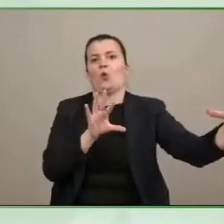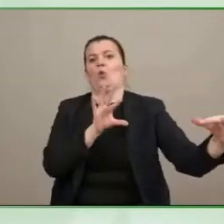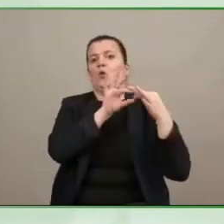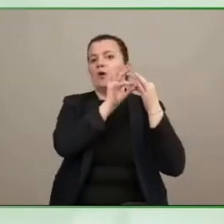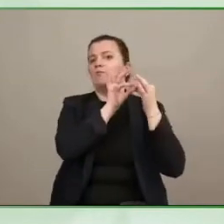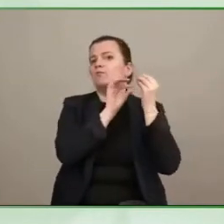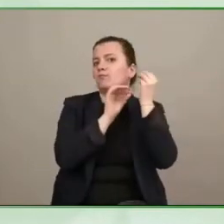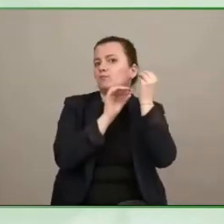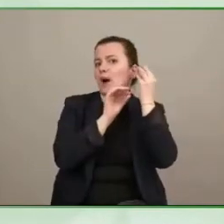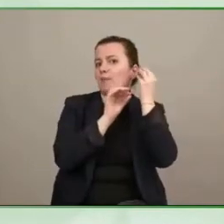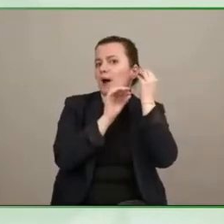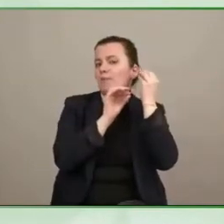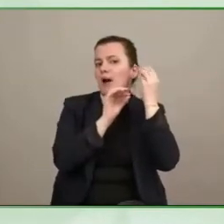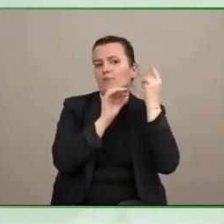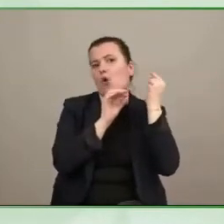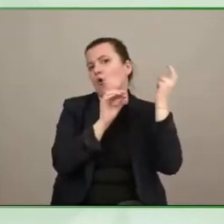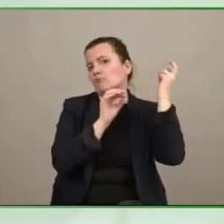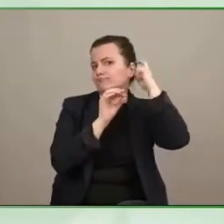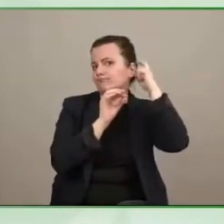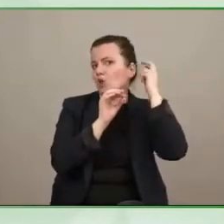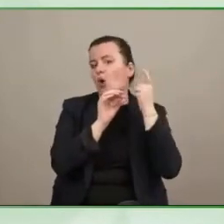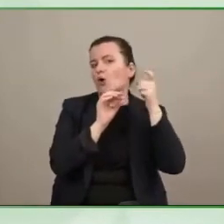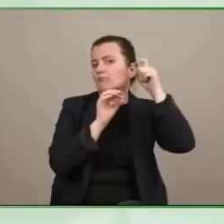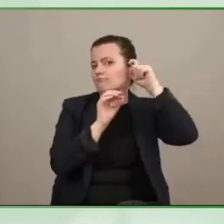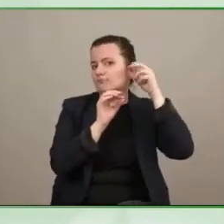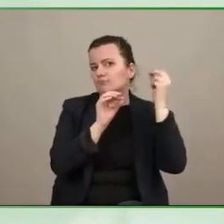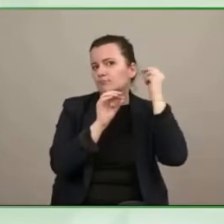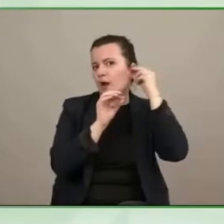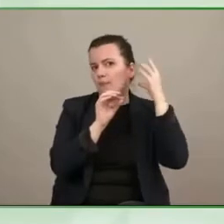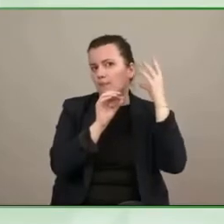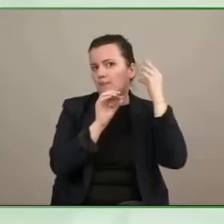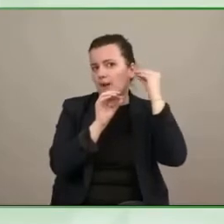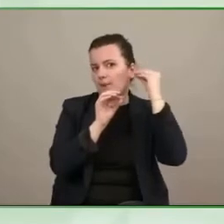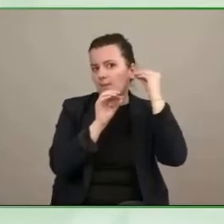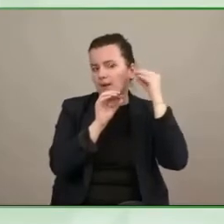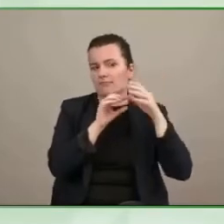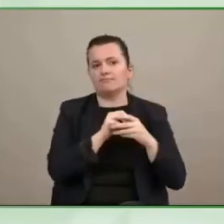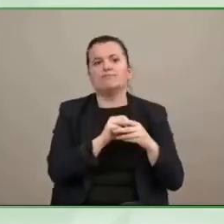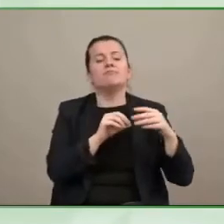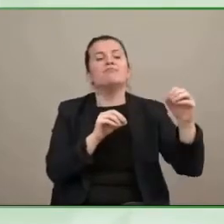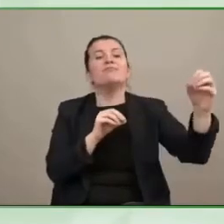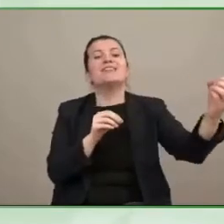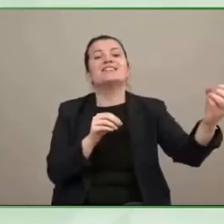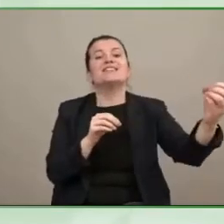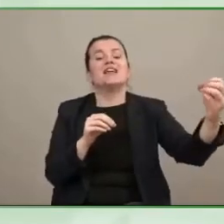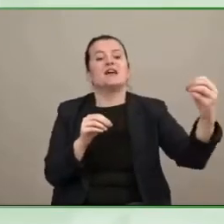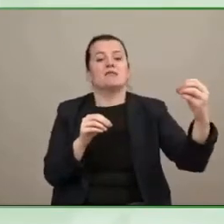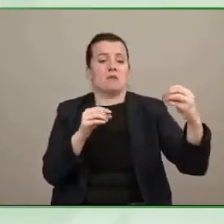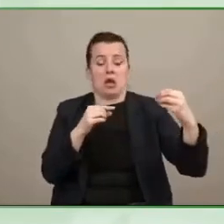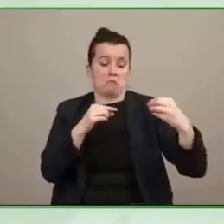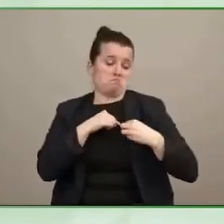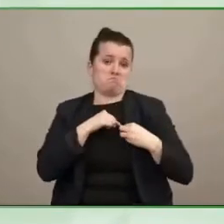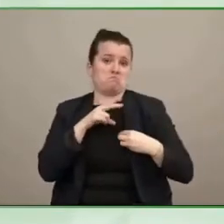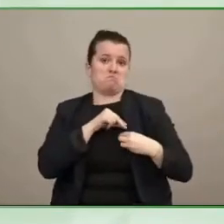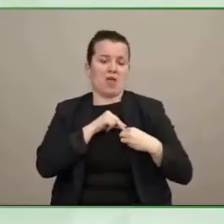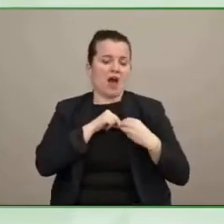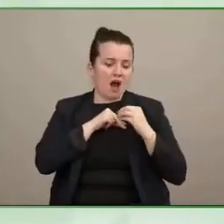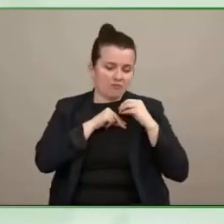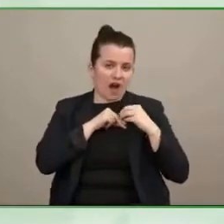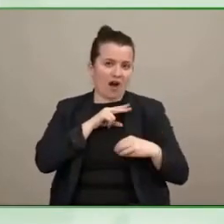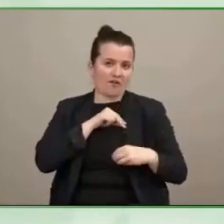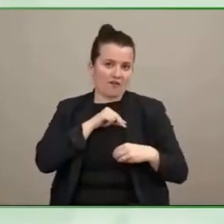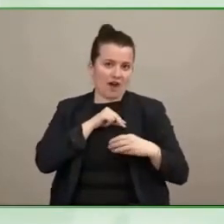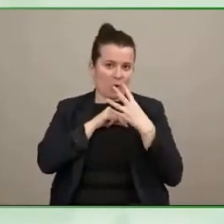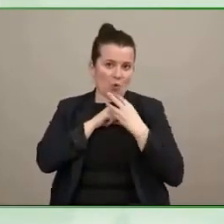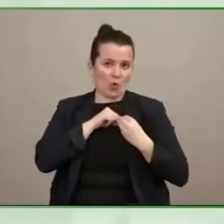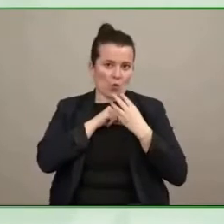microphone electromagnetically to the person's hearing aids or cochlear implant when they switch to the t telecoil setting